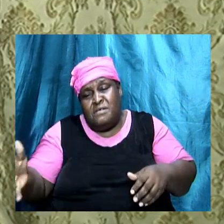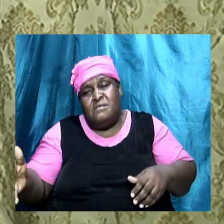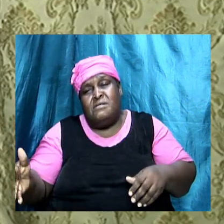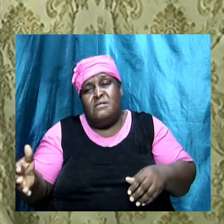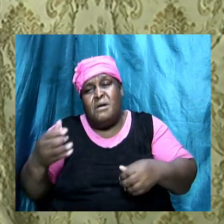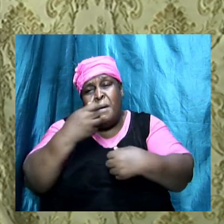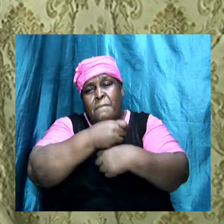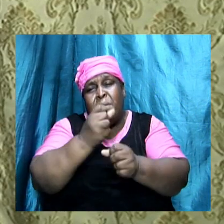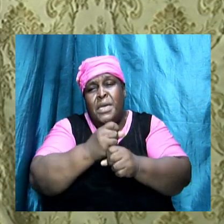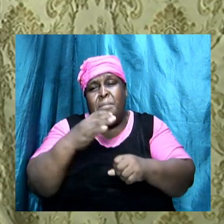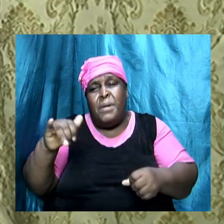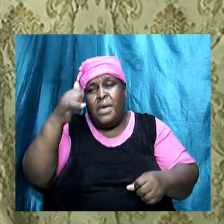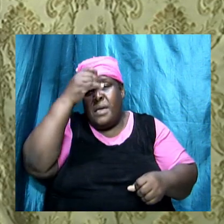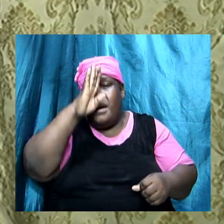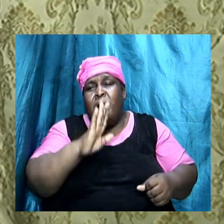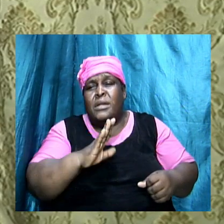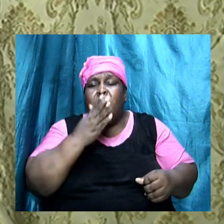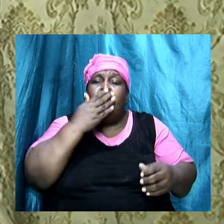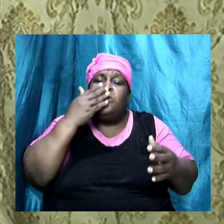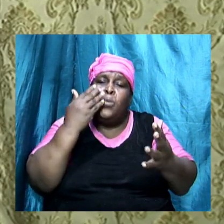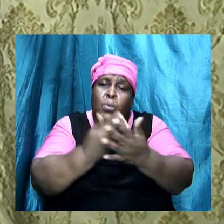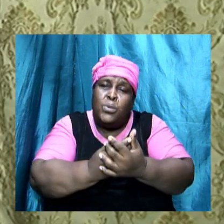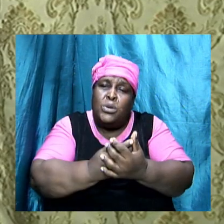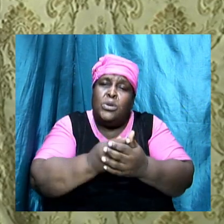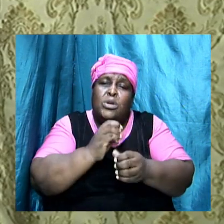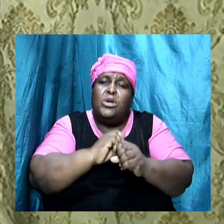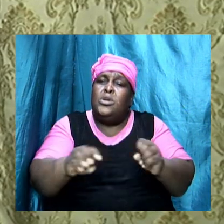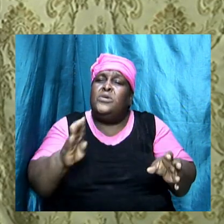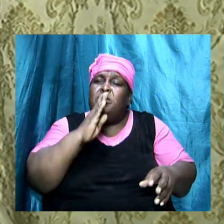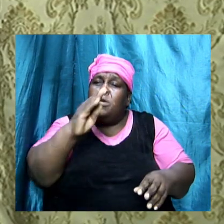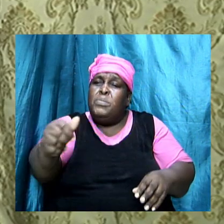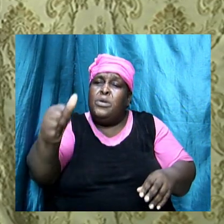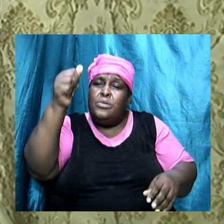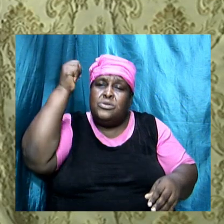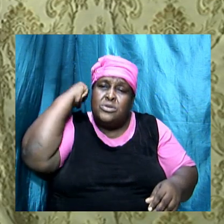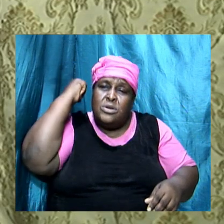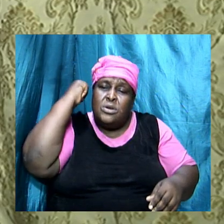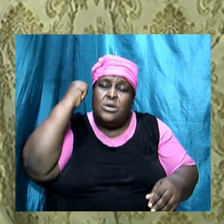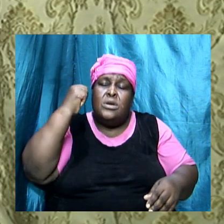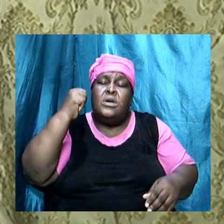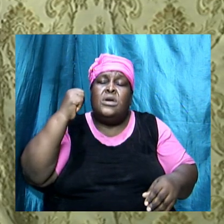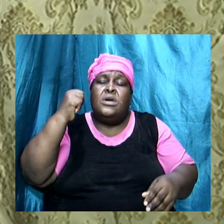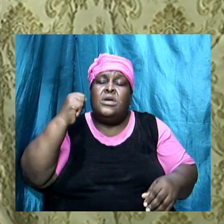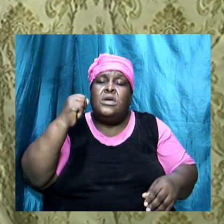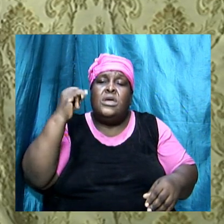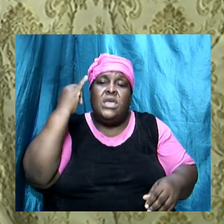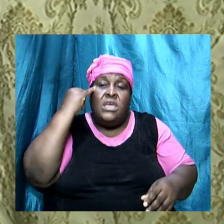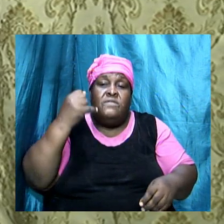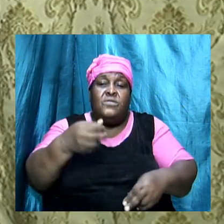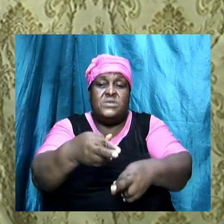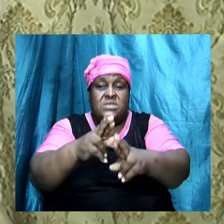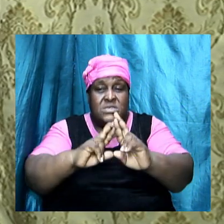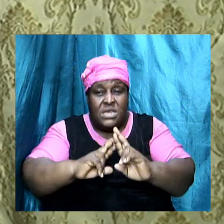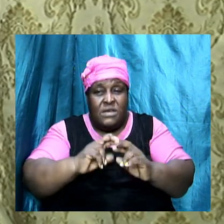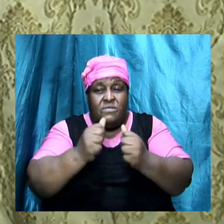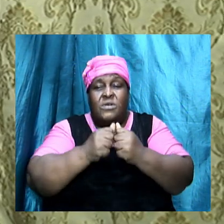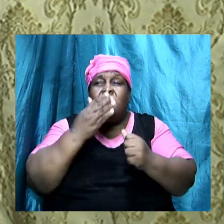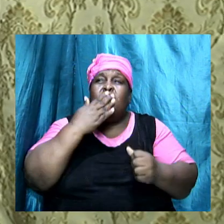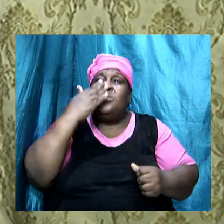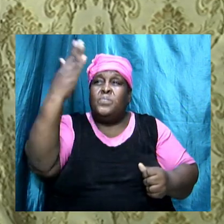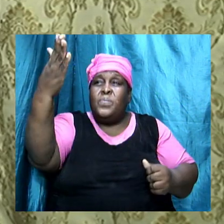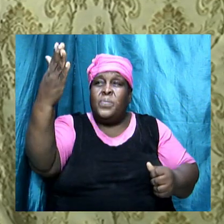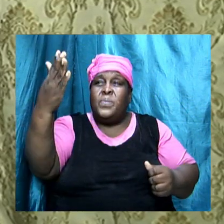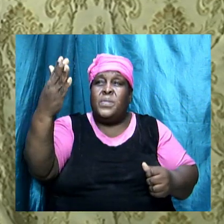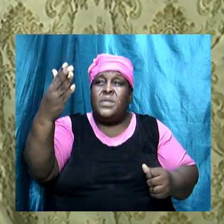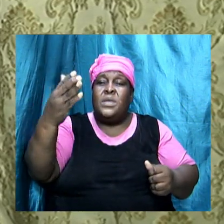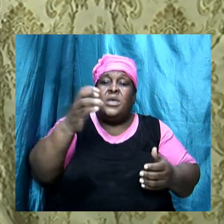and nothing is to be rejected if it is received with thanksgiving because it is